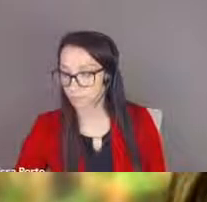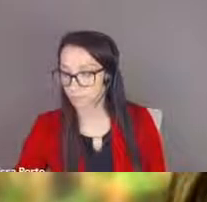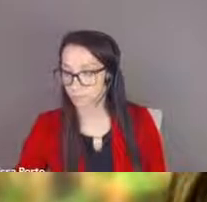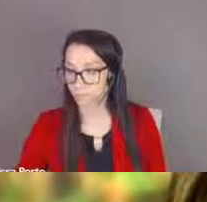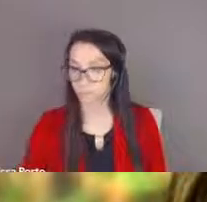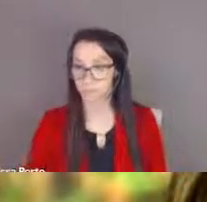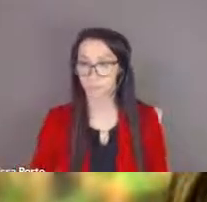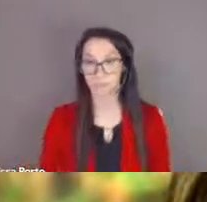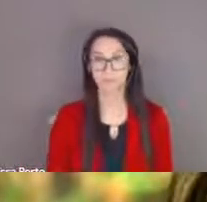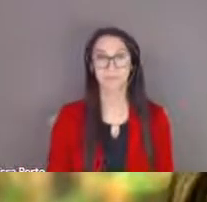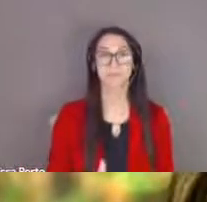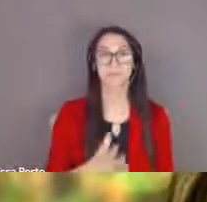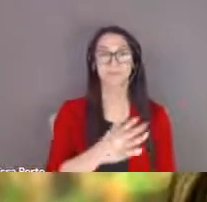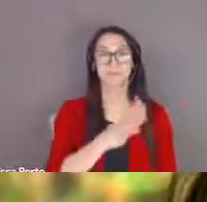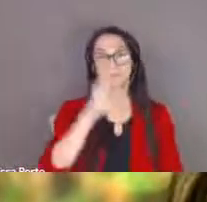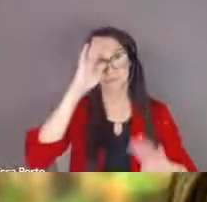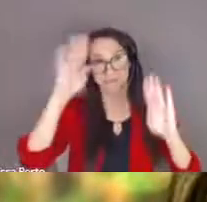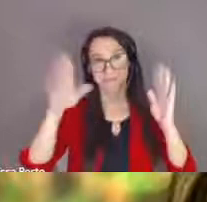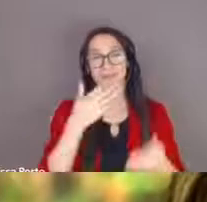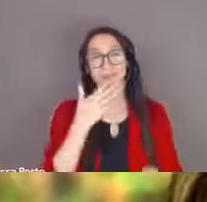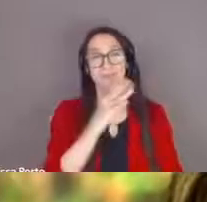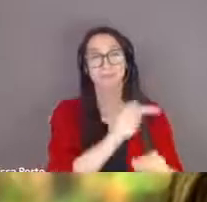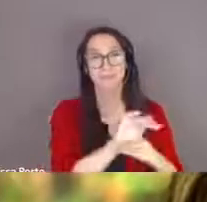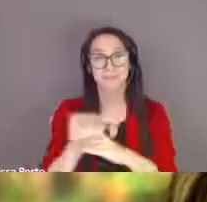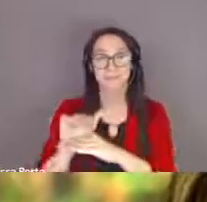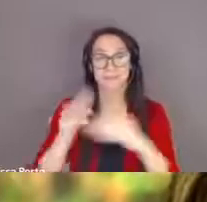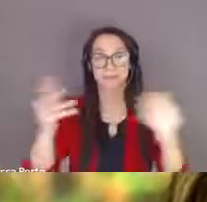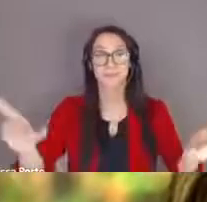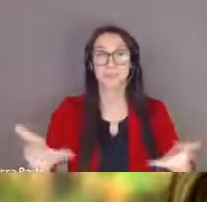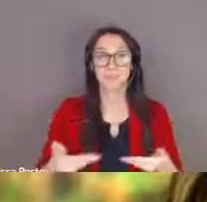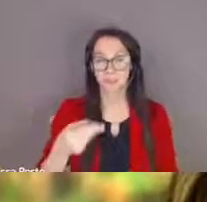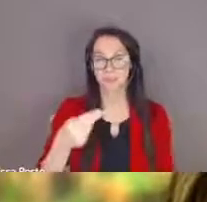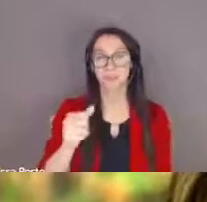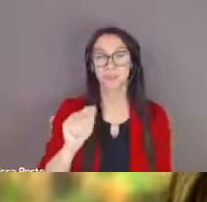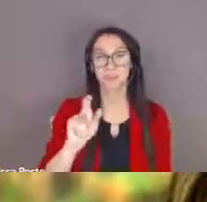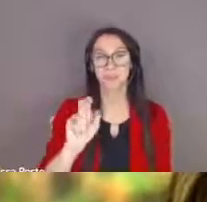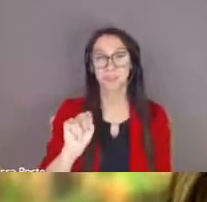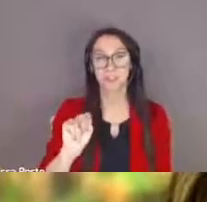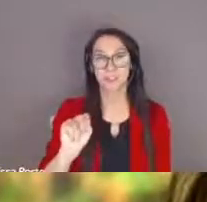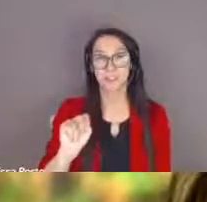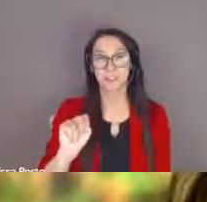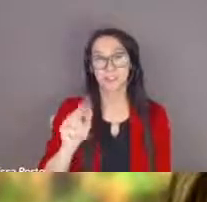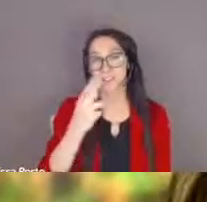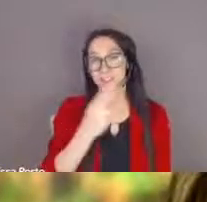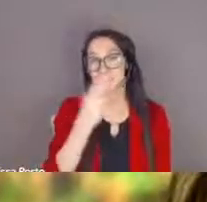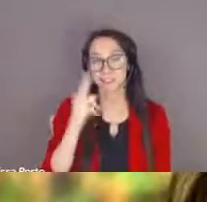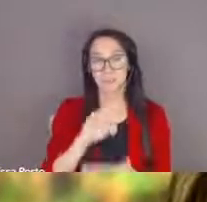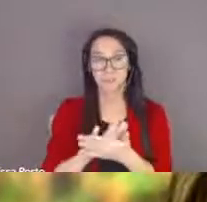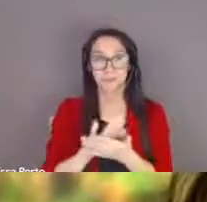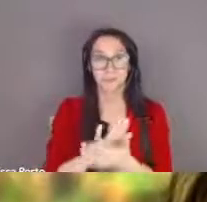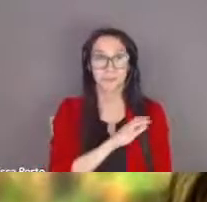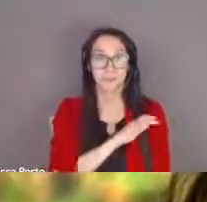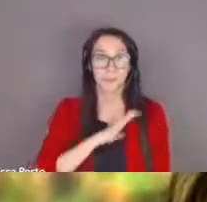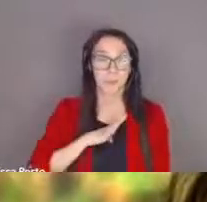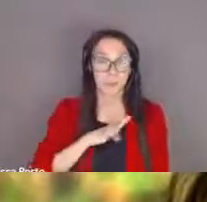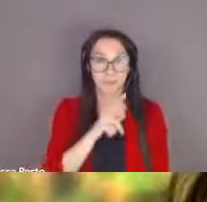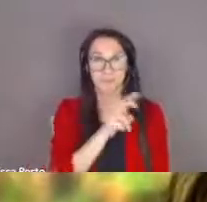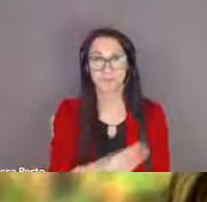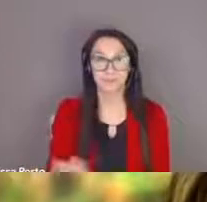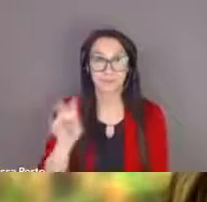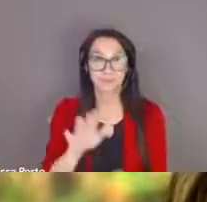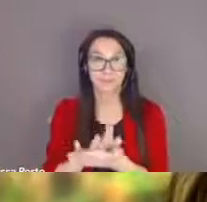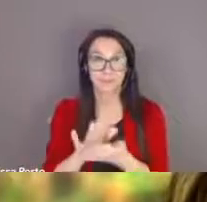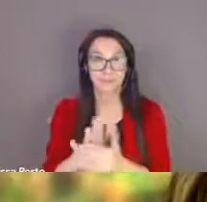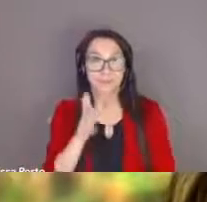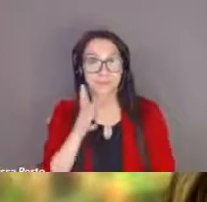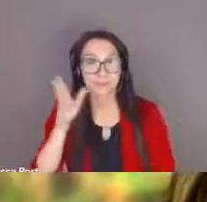good evening everyone and welcome to the halton catholic district school boards transition to school parent meeting my name is jody o'rally and i'm